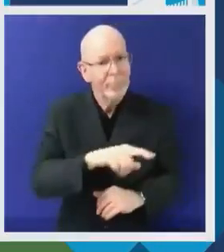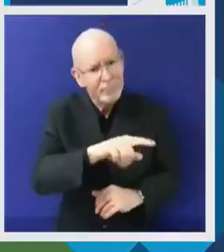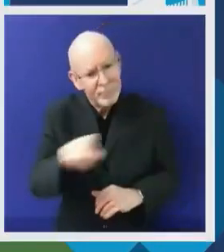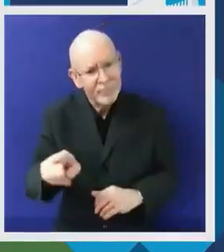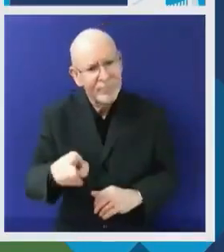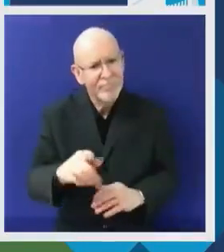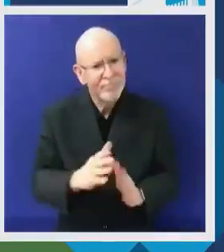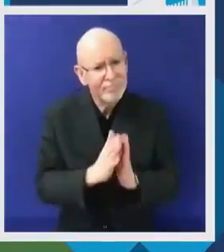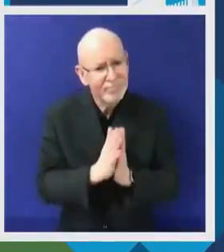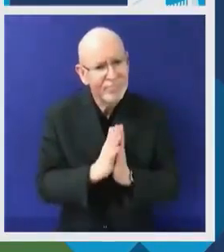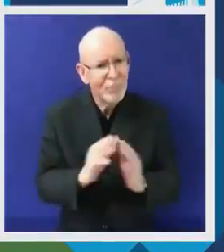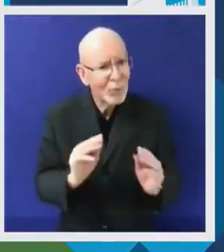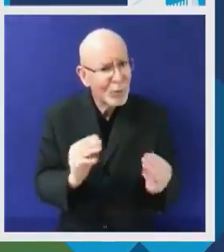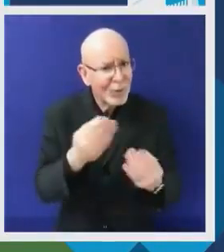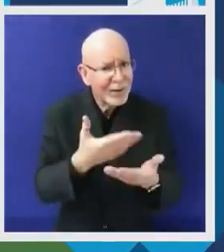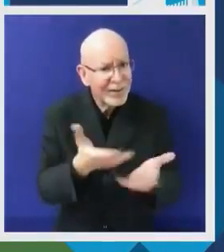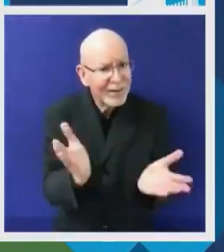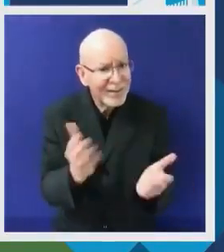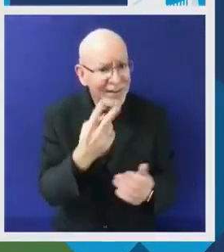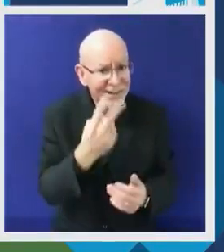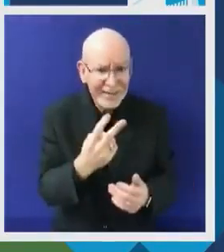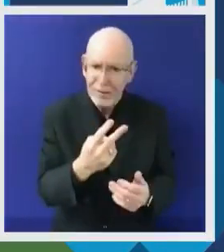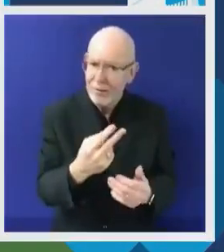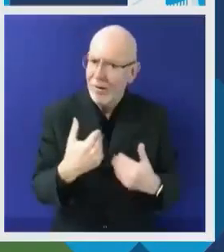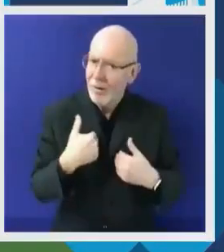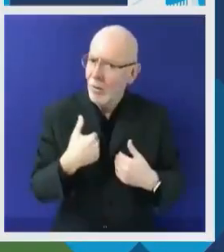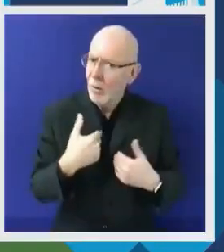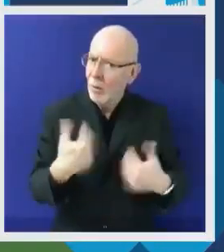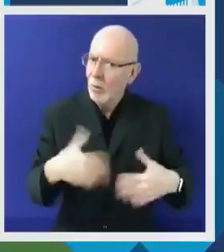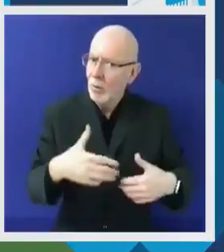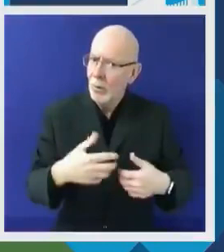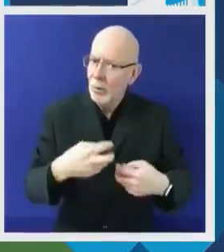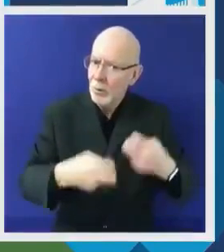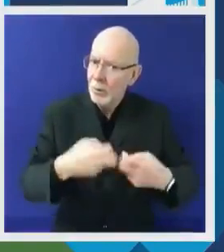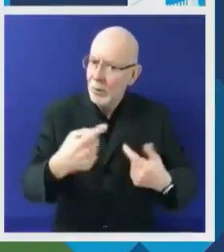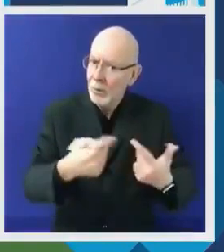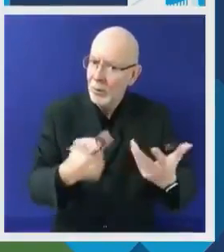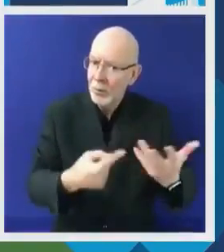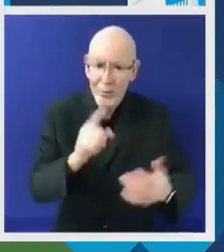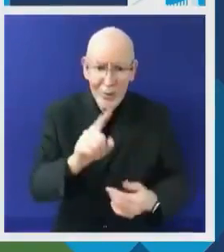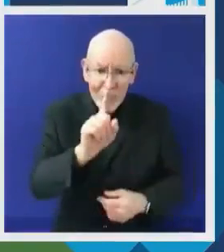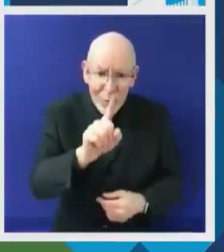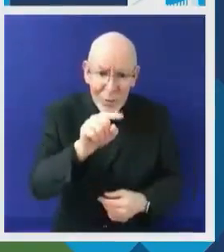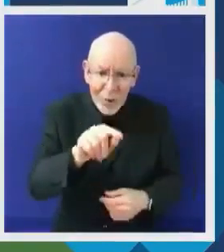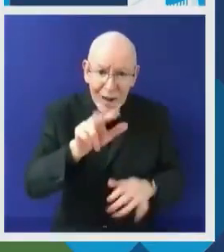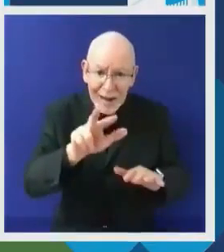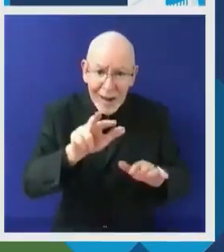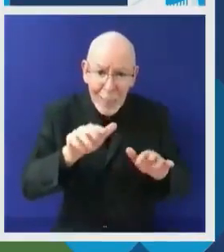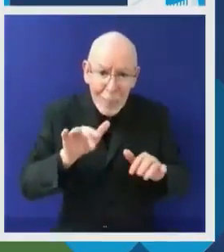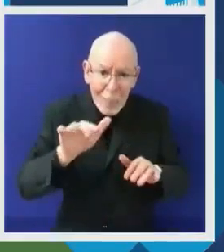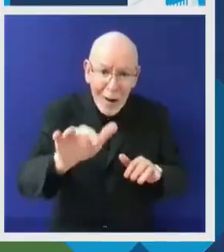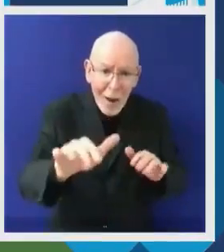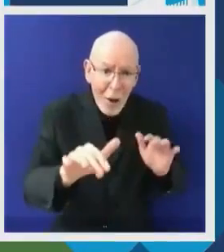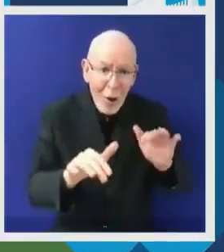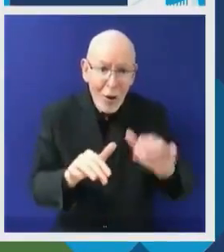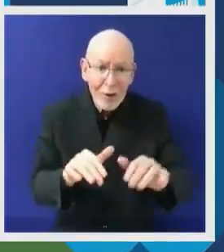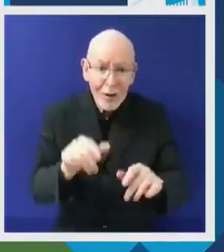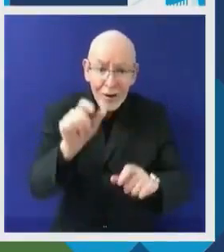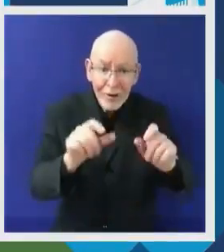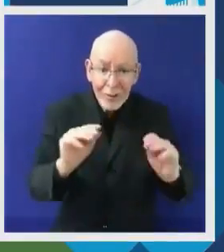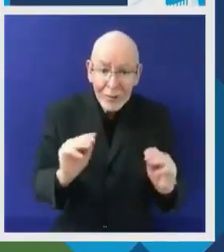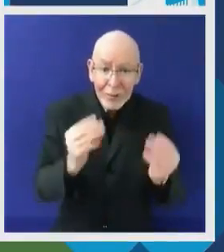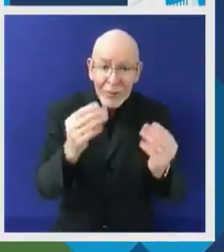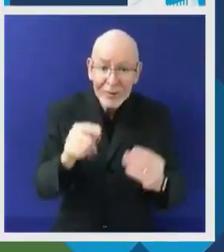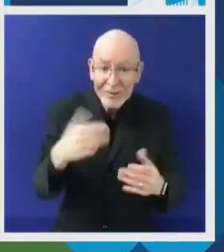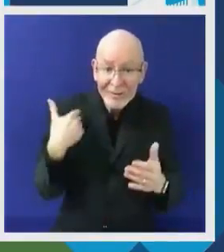One in six young people lost their jobs during the pandemic. Access to sexual and reproductive health and rights has decreased,